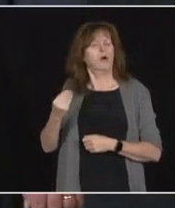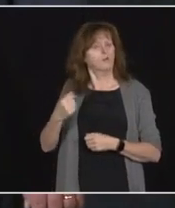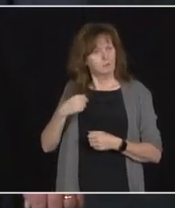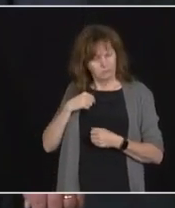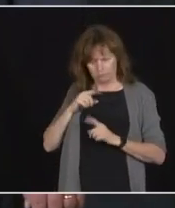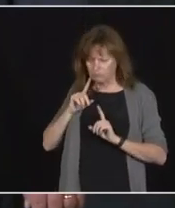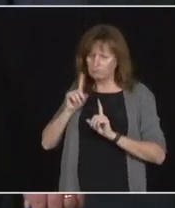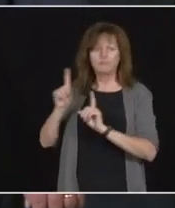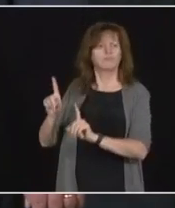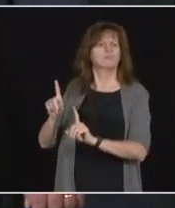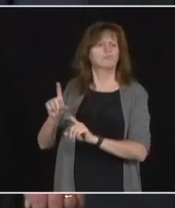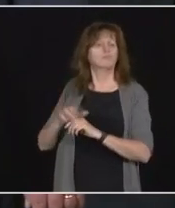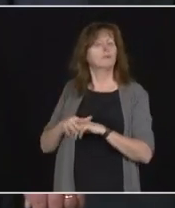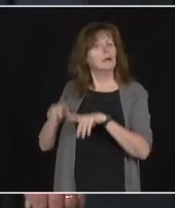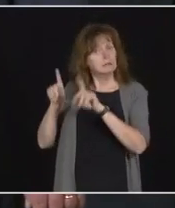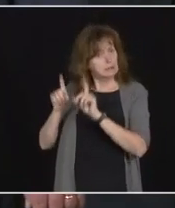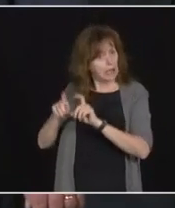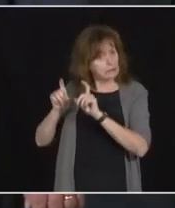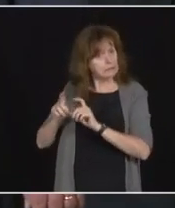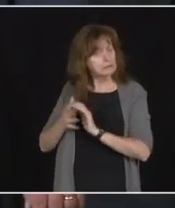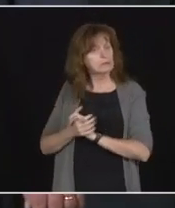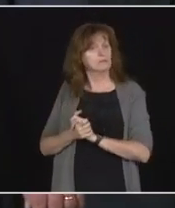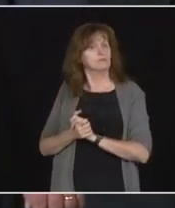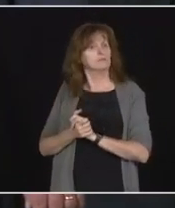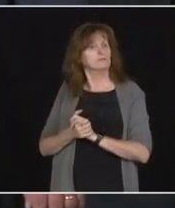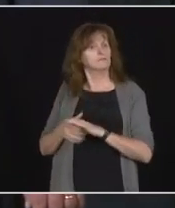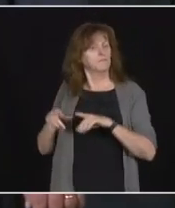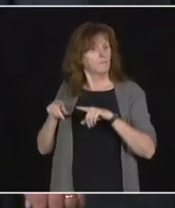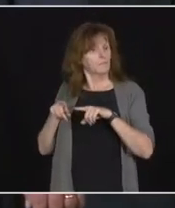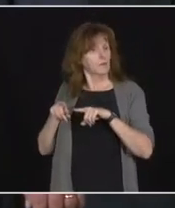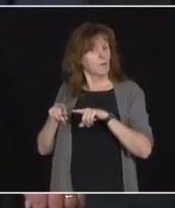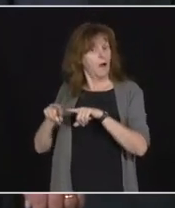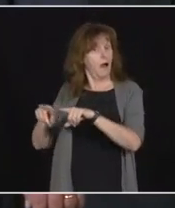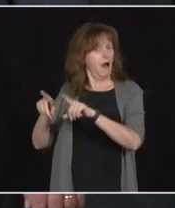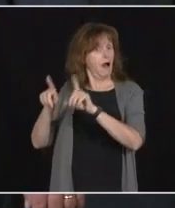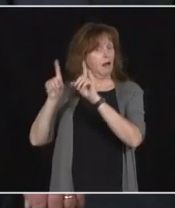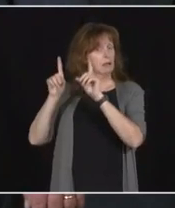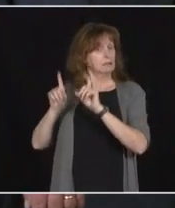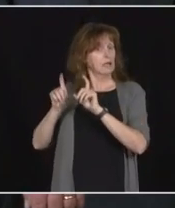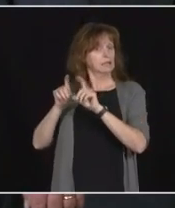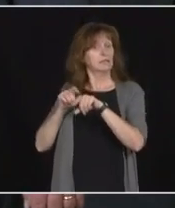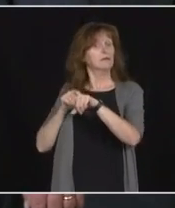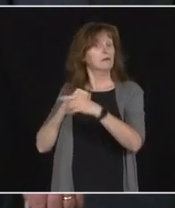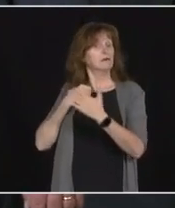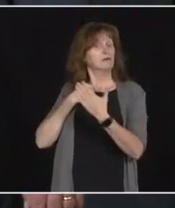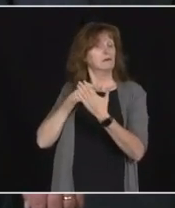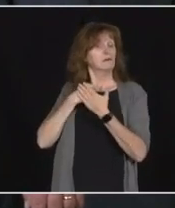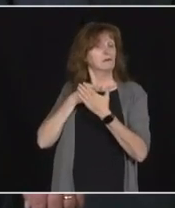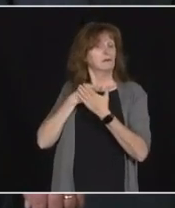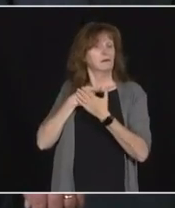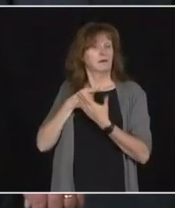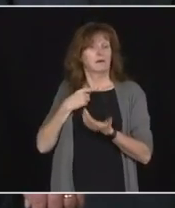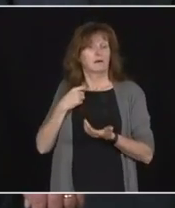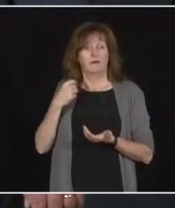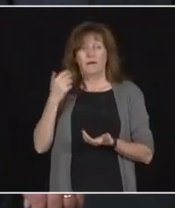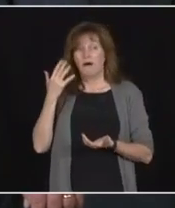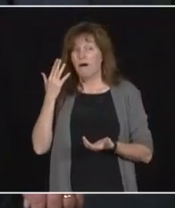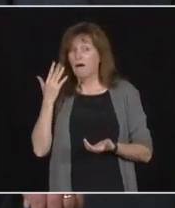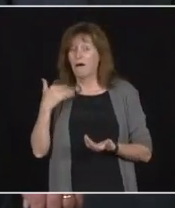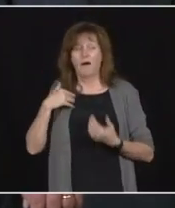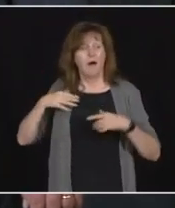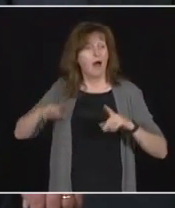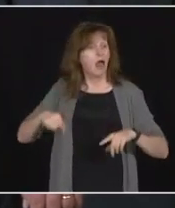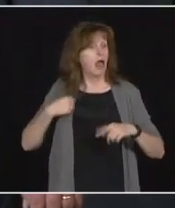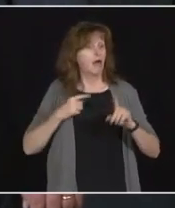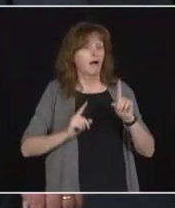and while I was at the assessment centre having the test, I was involved advise that because I had not directly been in contact with